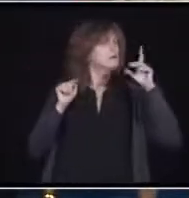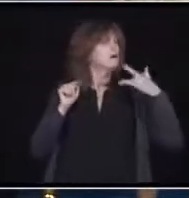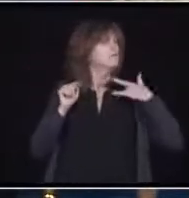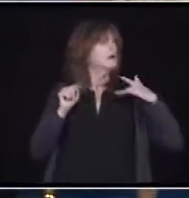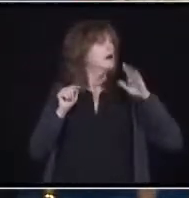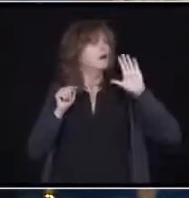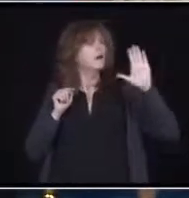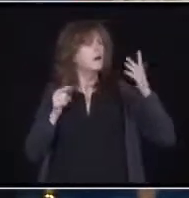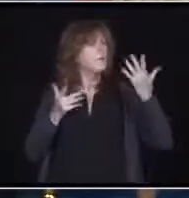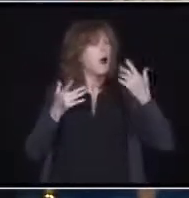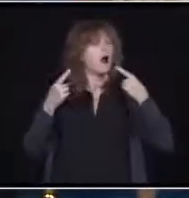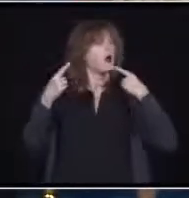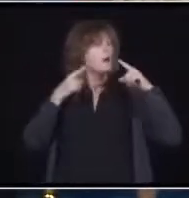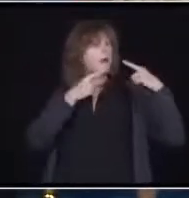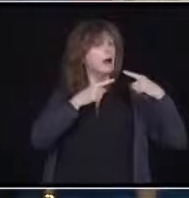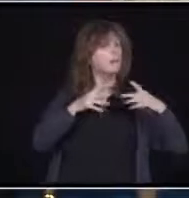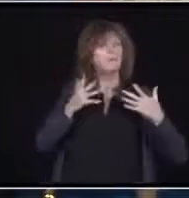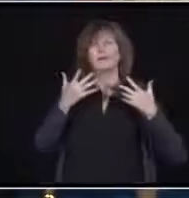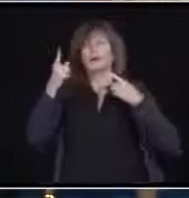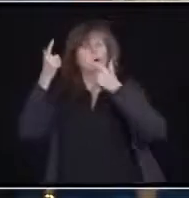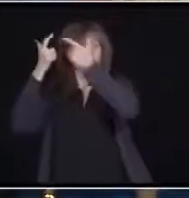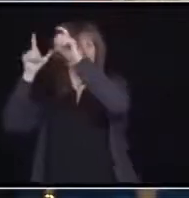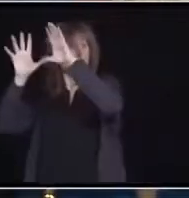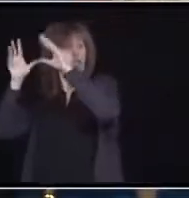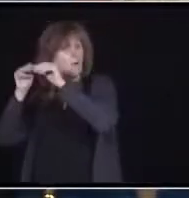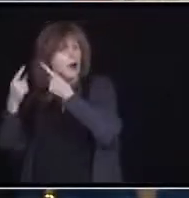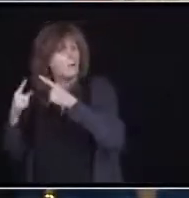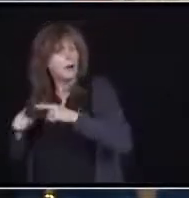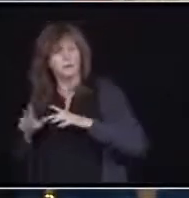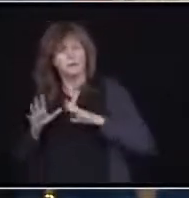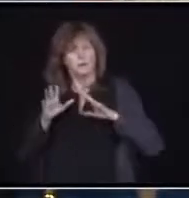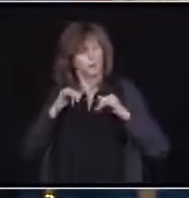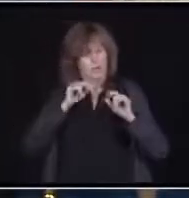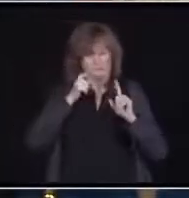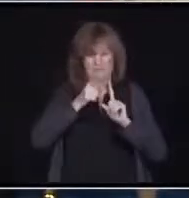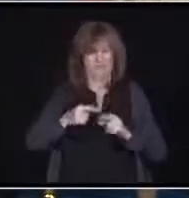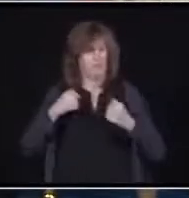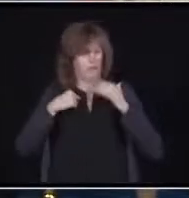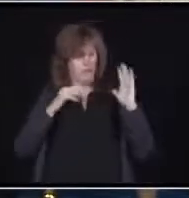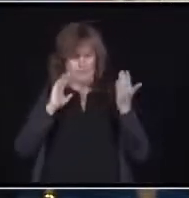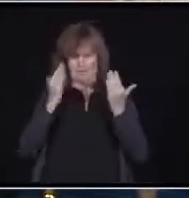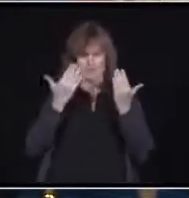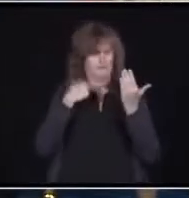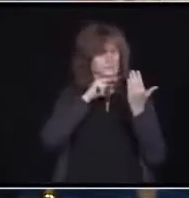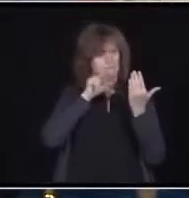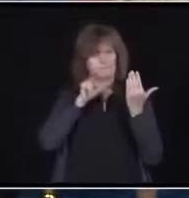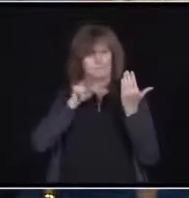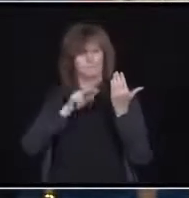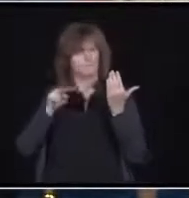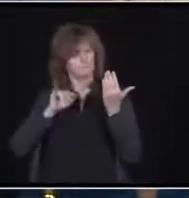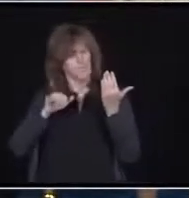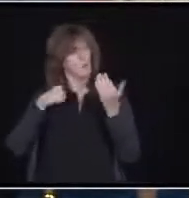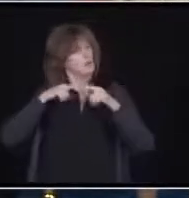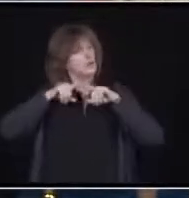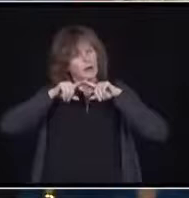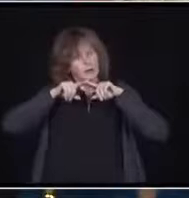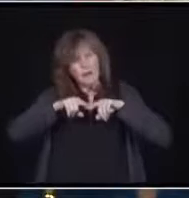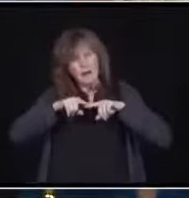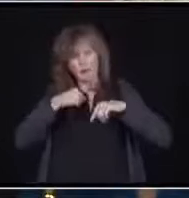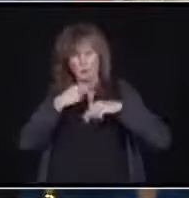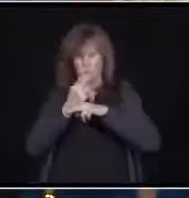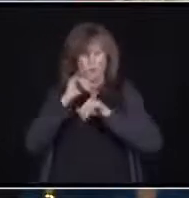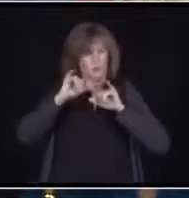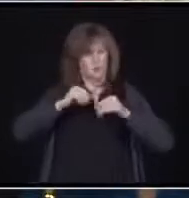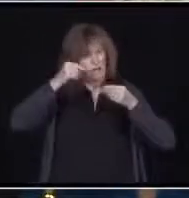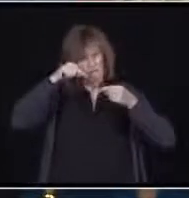and metrics that we use, but there are nuancing of those data points, depending on the setting and the use of those in different locations, where you